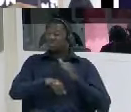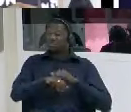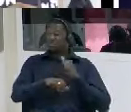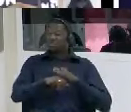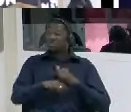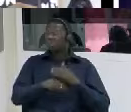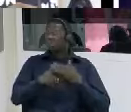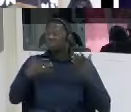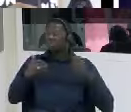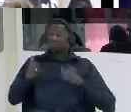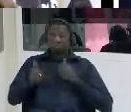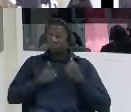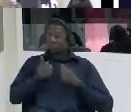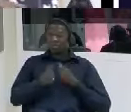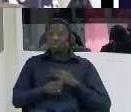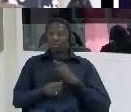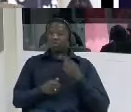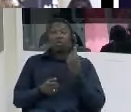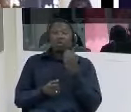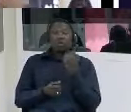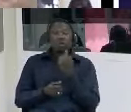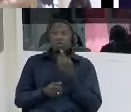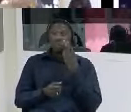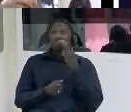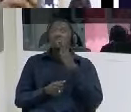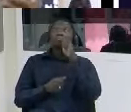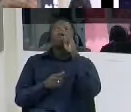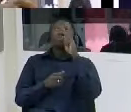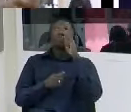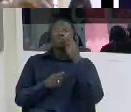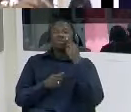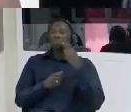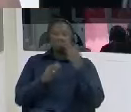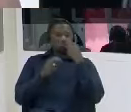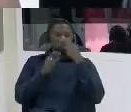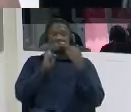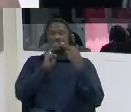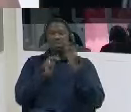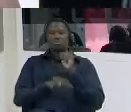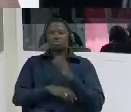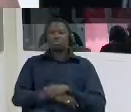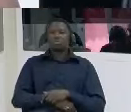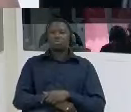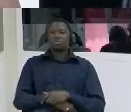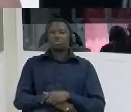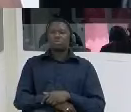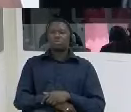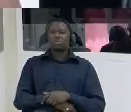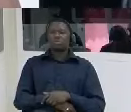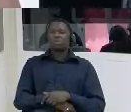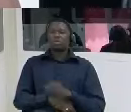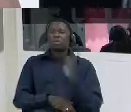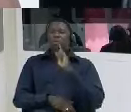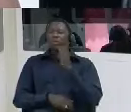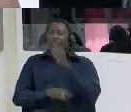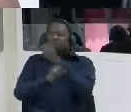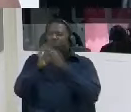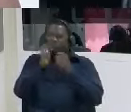look at me what condition did he appear to be in when you saw him